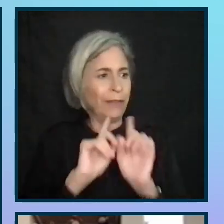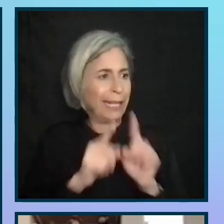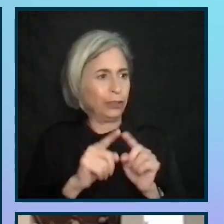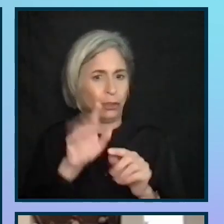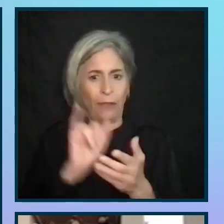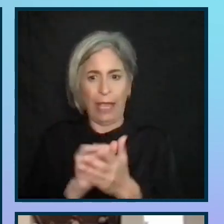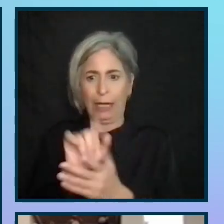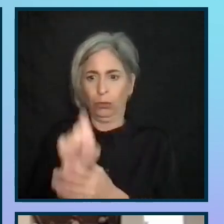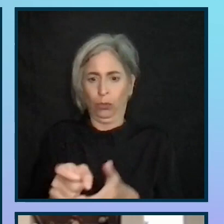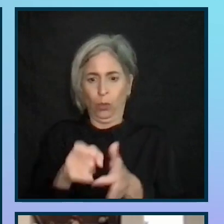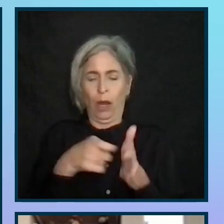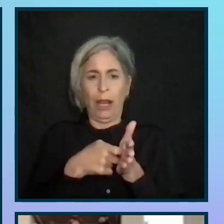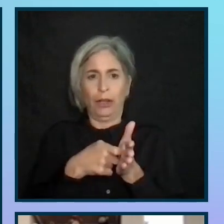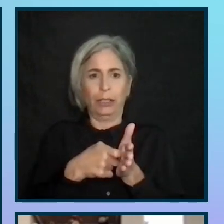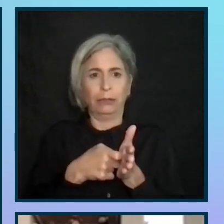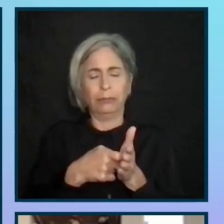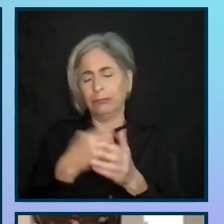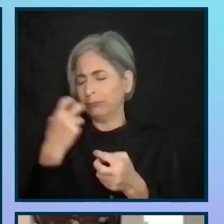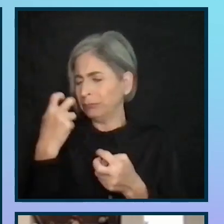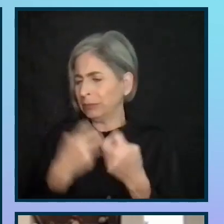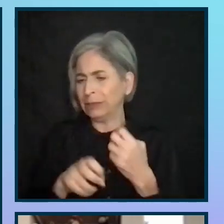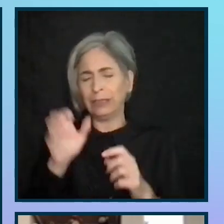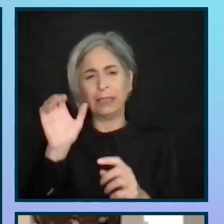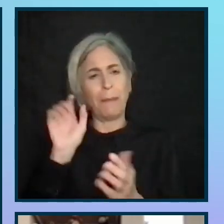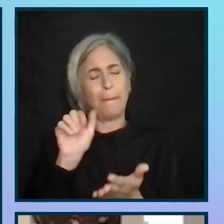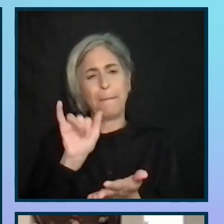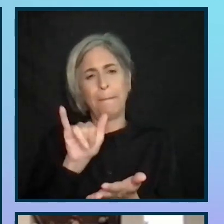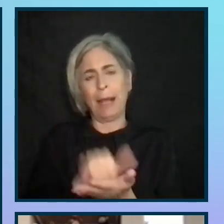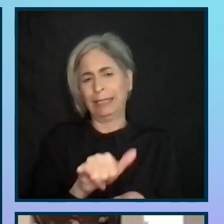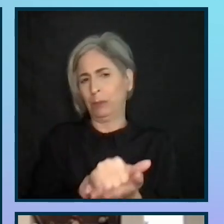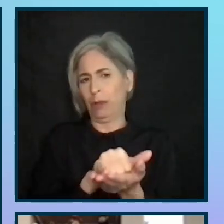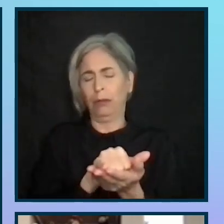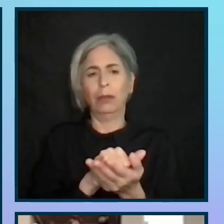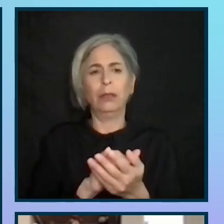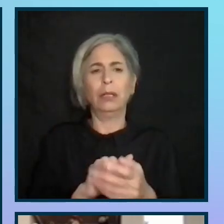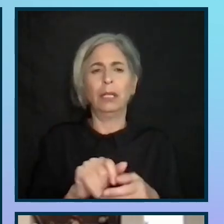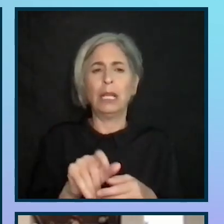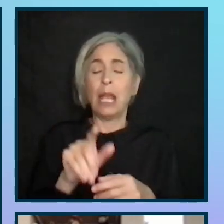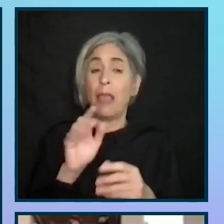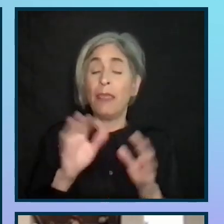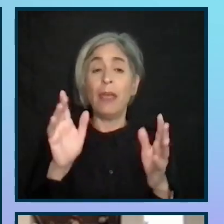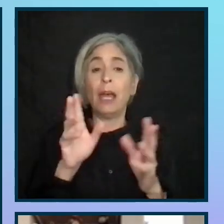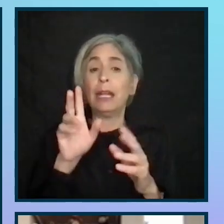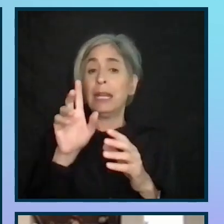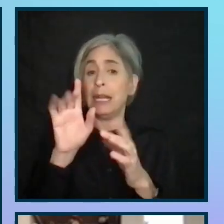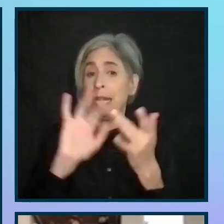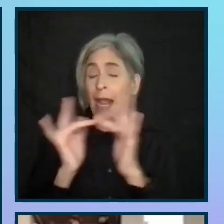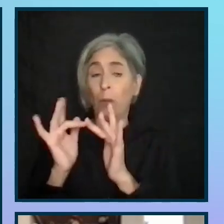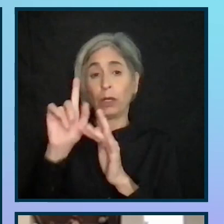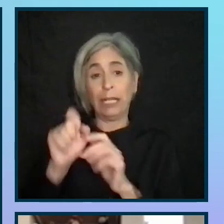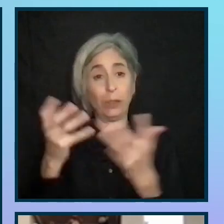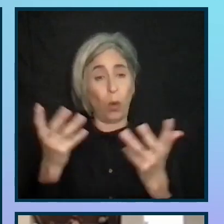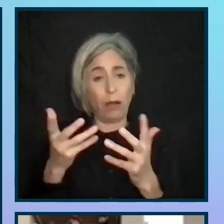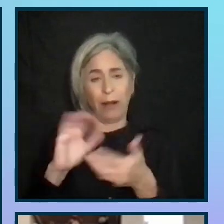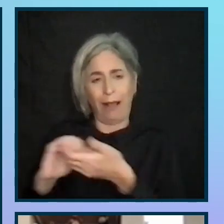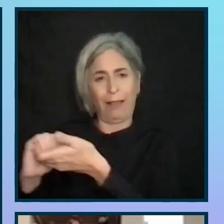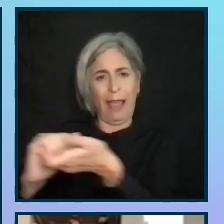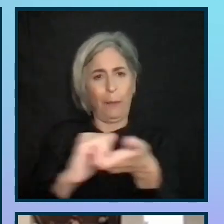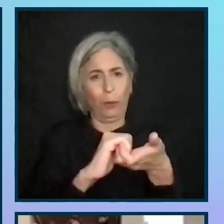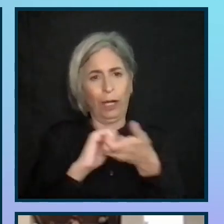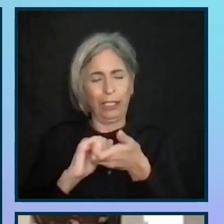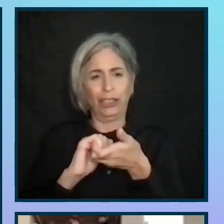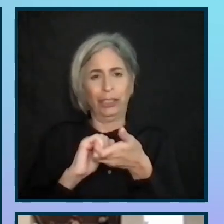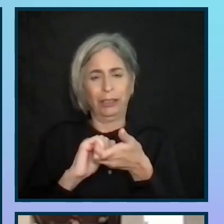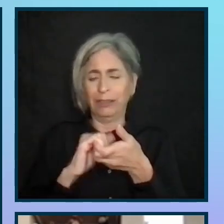need that has not been surfaced. A big benefit of a network, then, is the collaboration. At each stage of the developmental